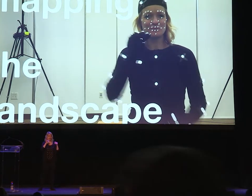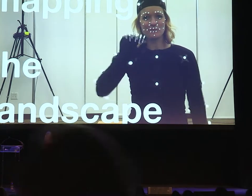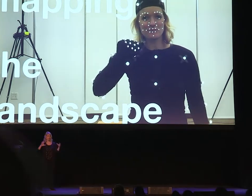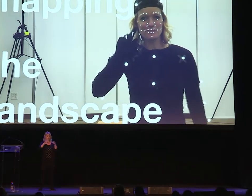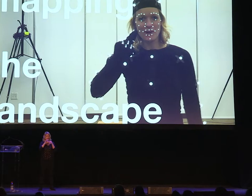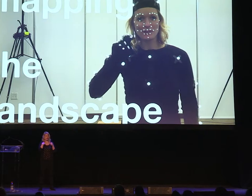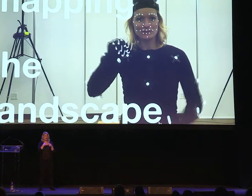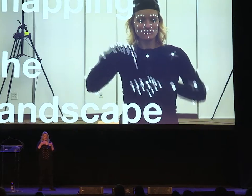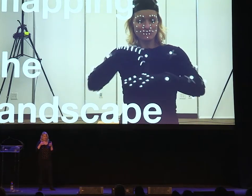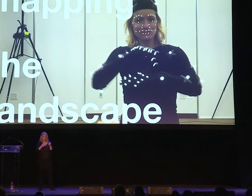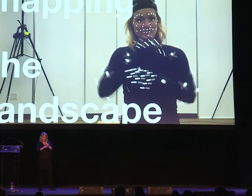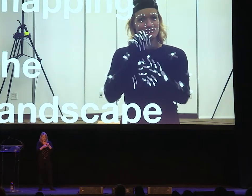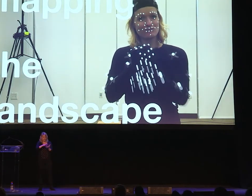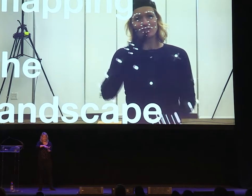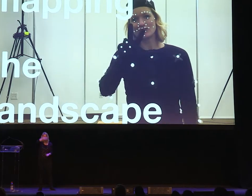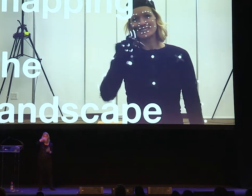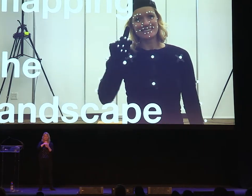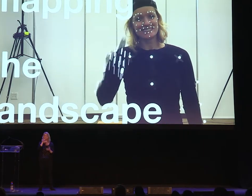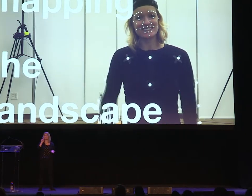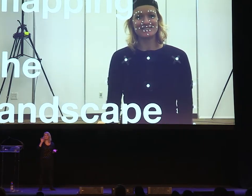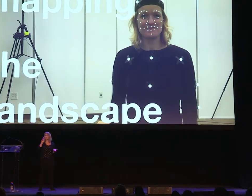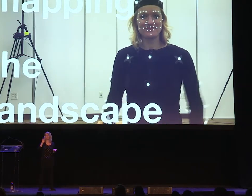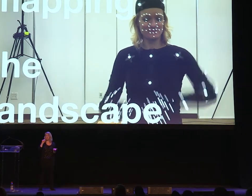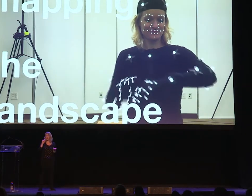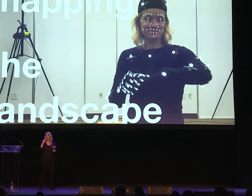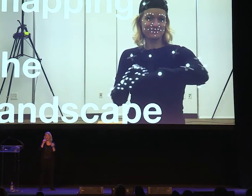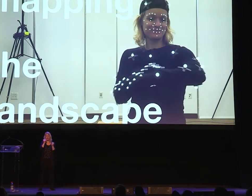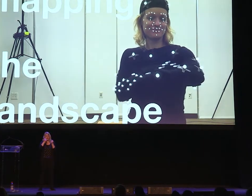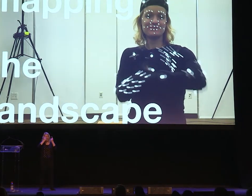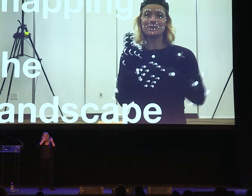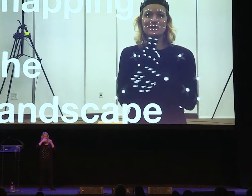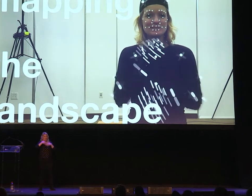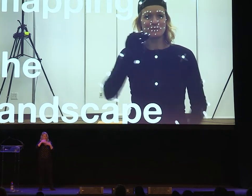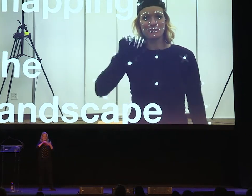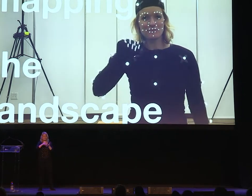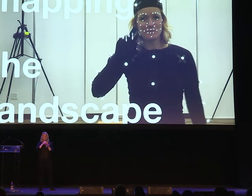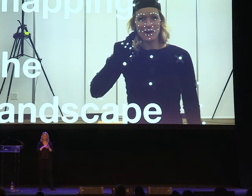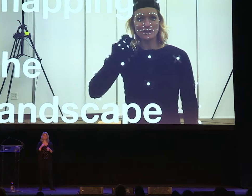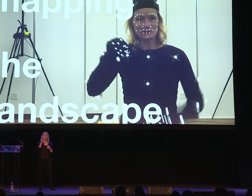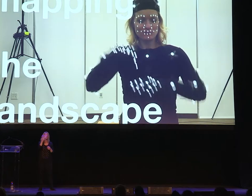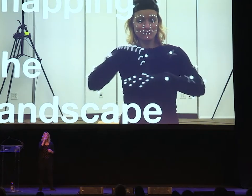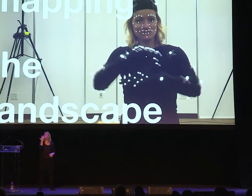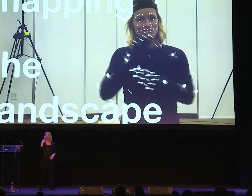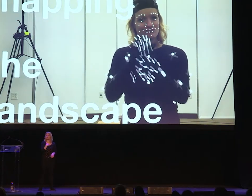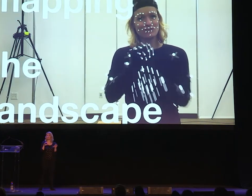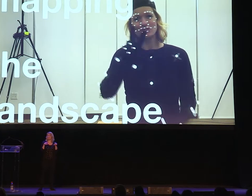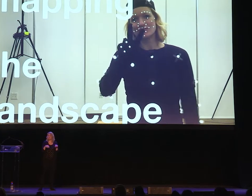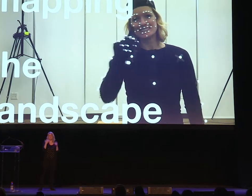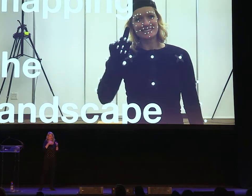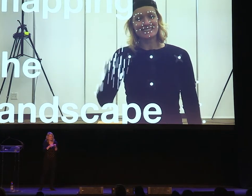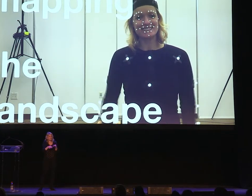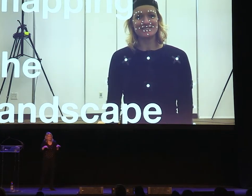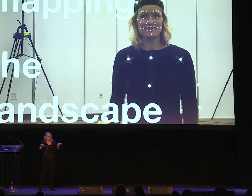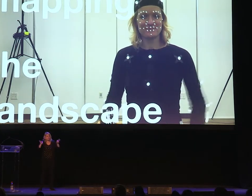is 3D, and by using motion capture we can preserve the language in a 3D format, which is much closer to the